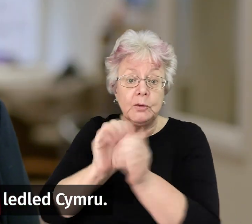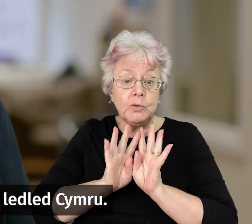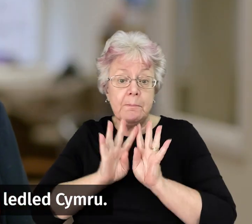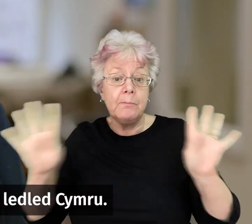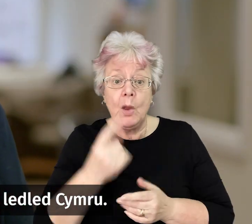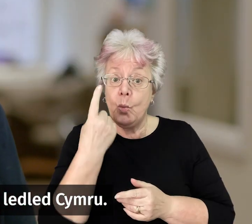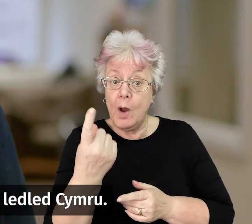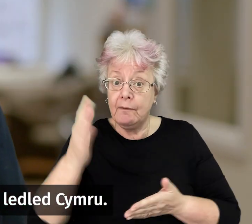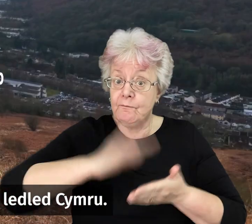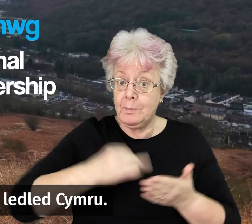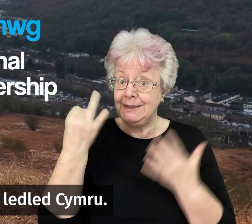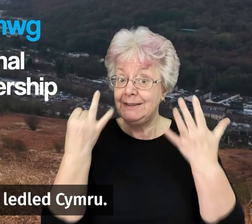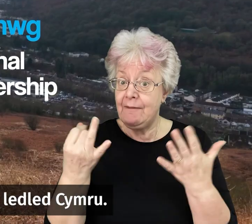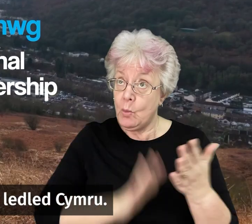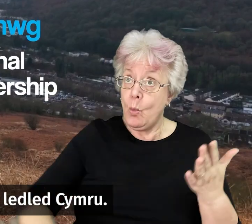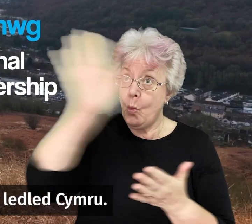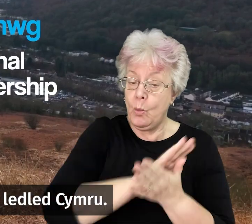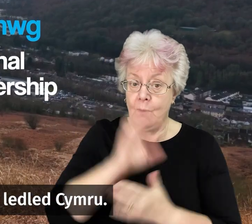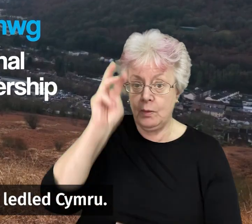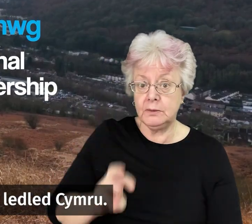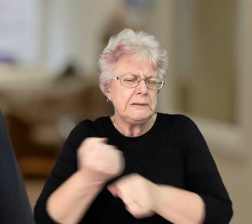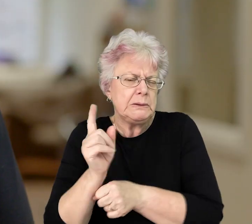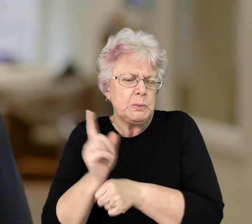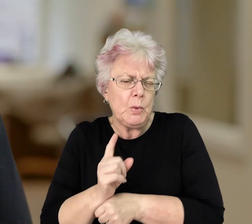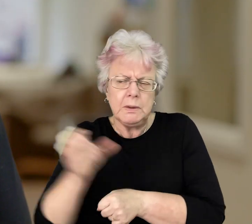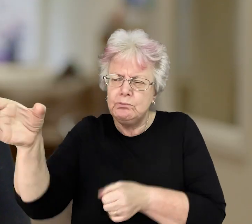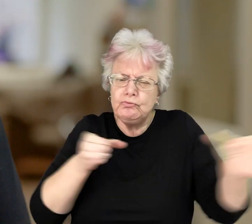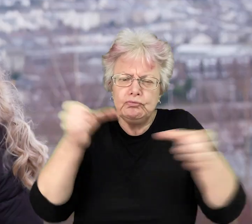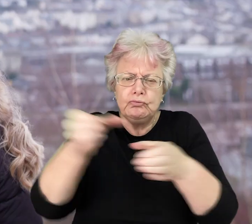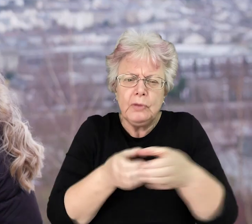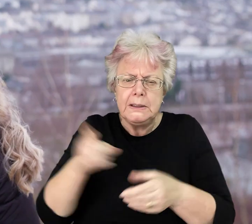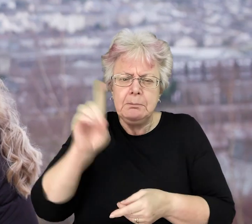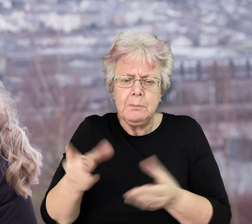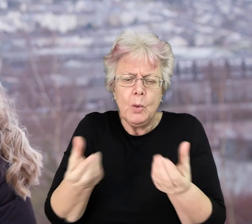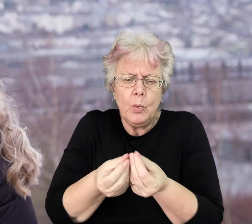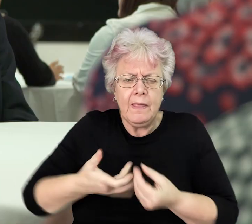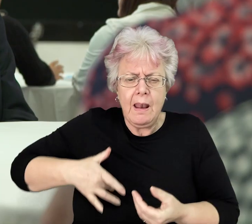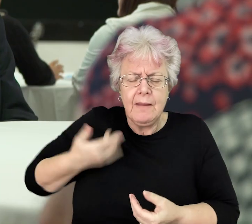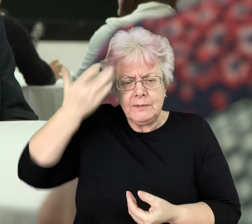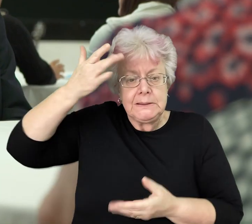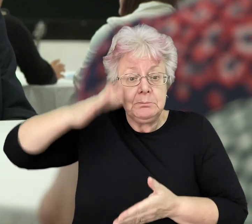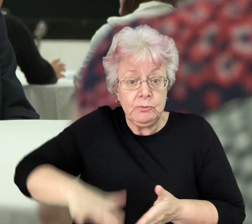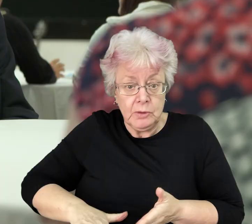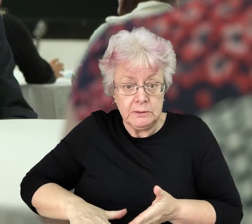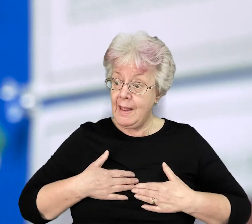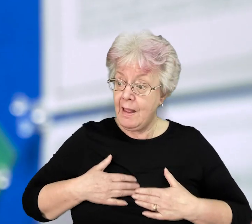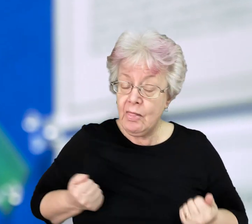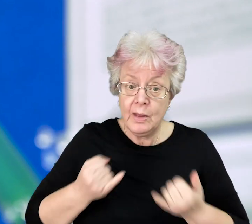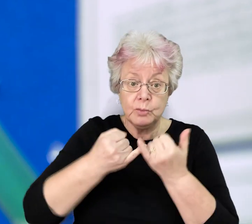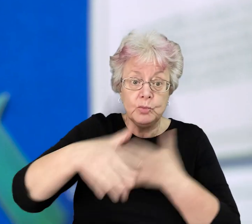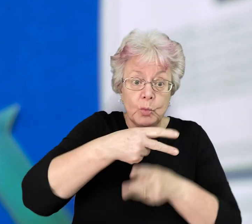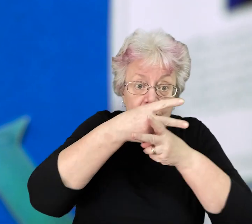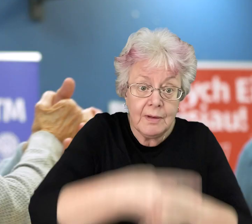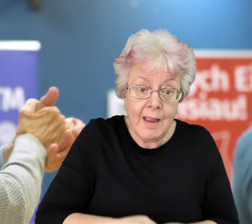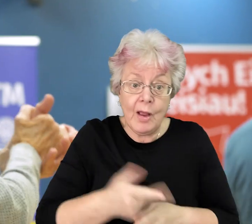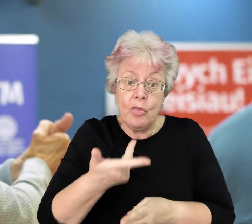Board is one of seven across Wales. It brings together people with lived experience, health,